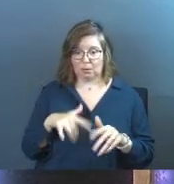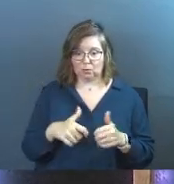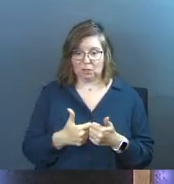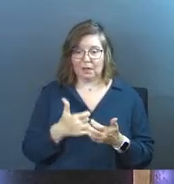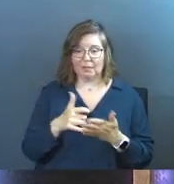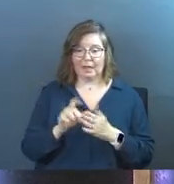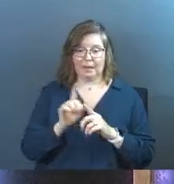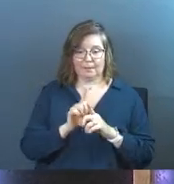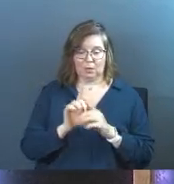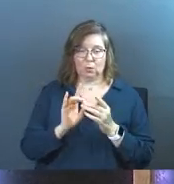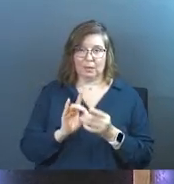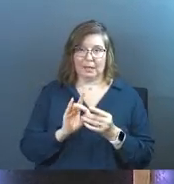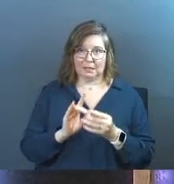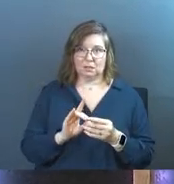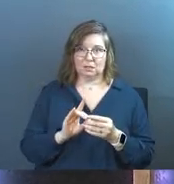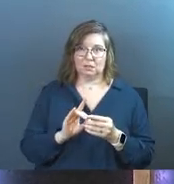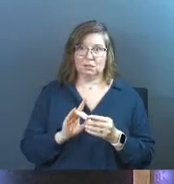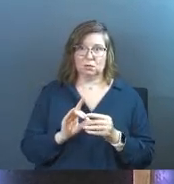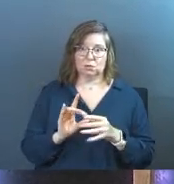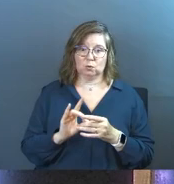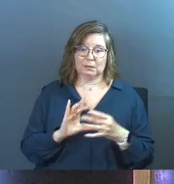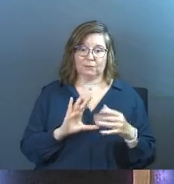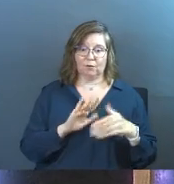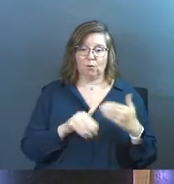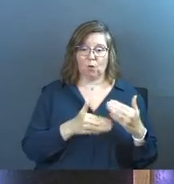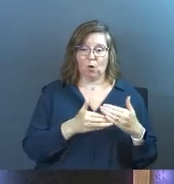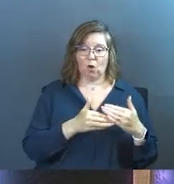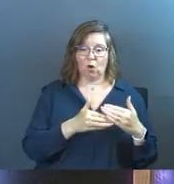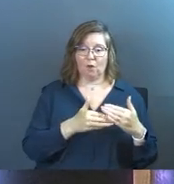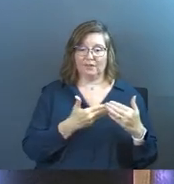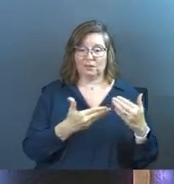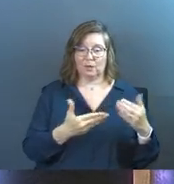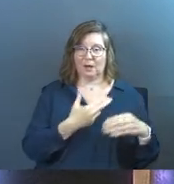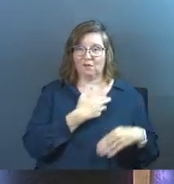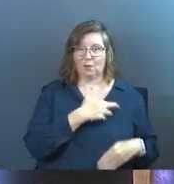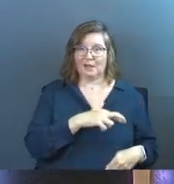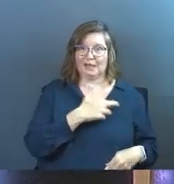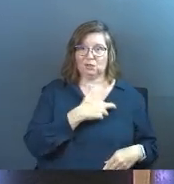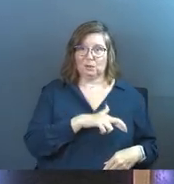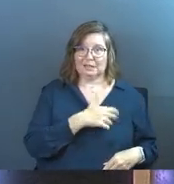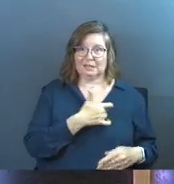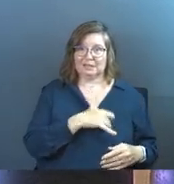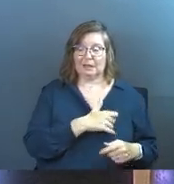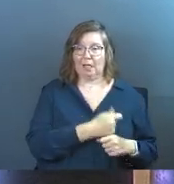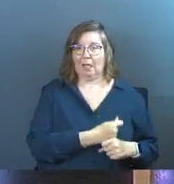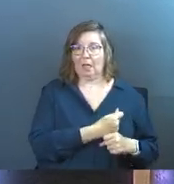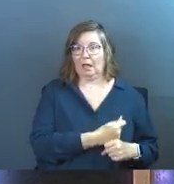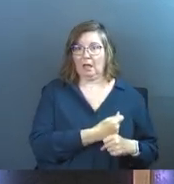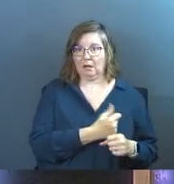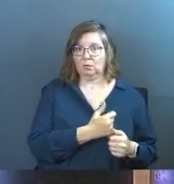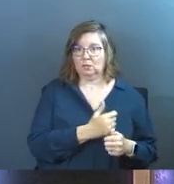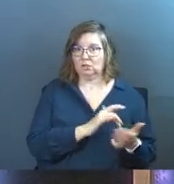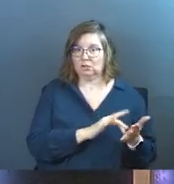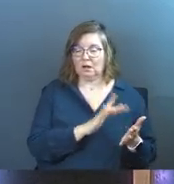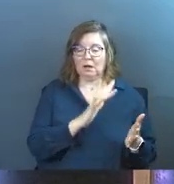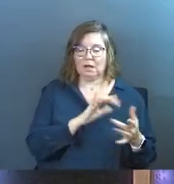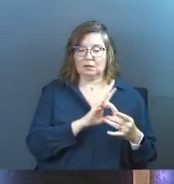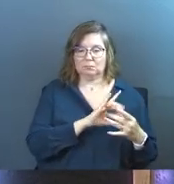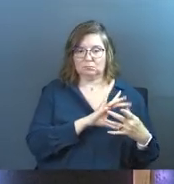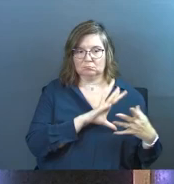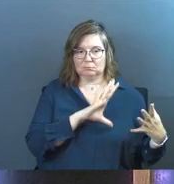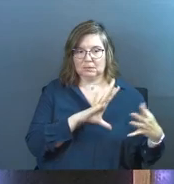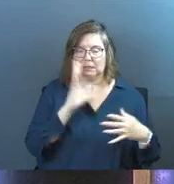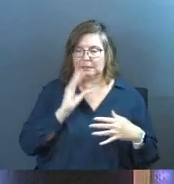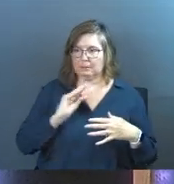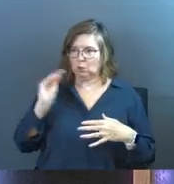challenged in that mentoring relationship to step away from all these remnants of religion that I still had in my walk with Jesus. And I started to